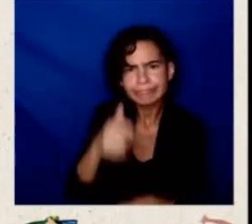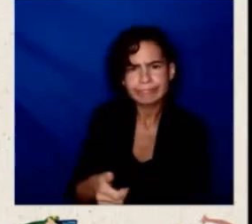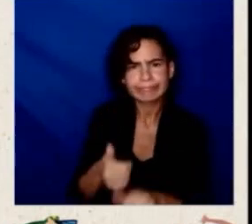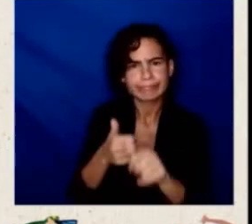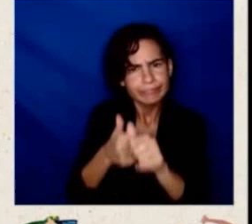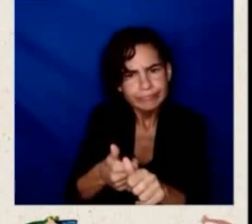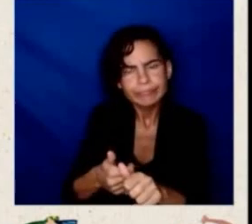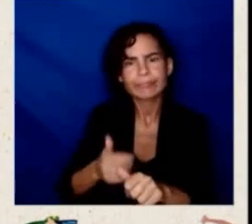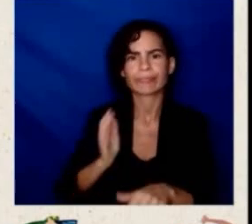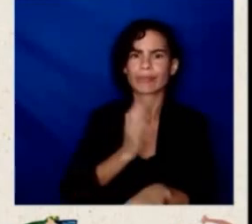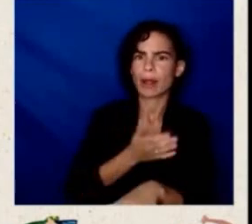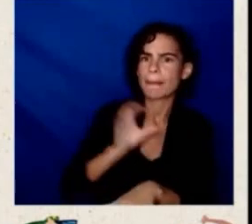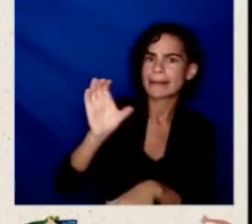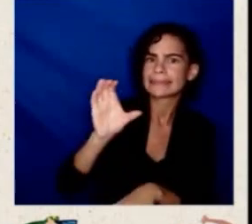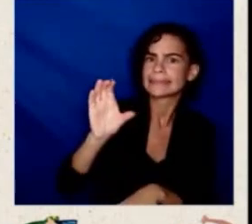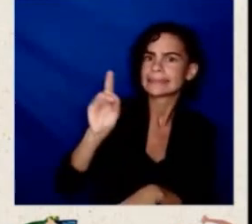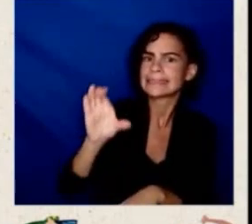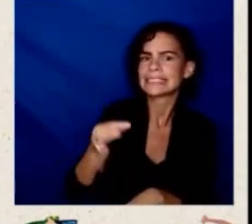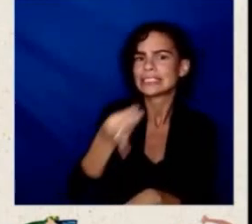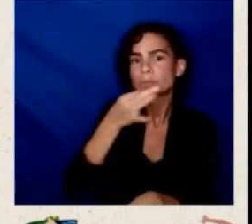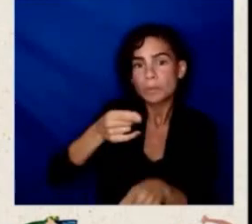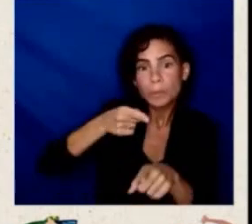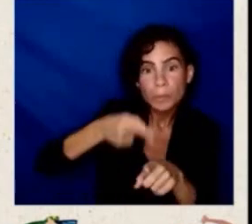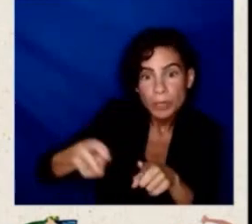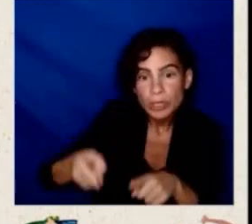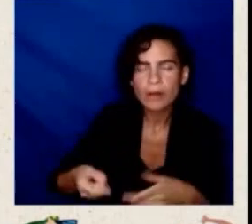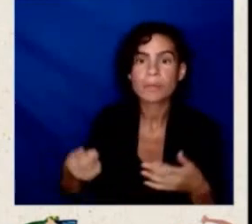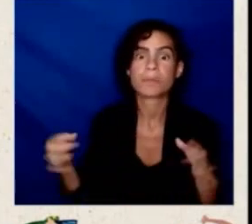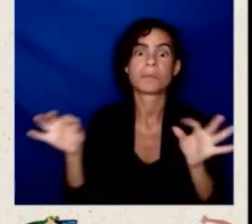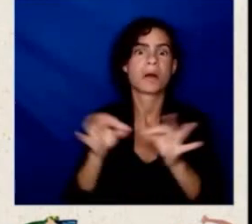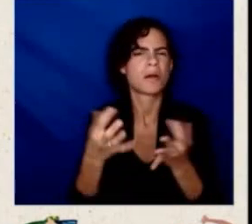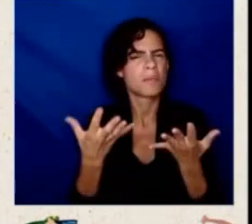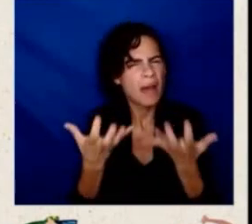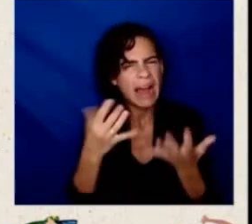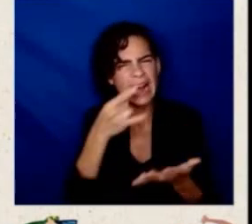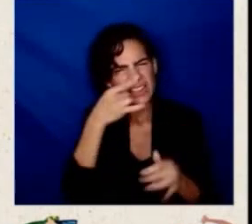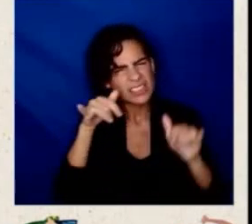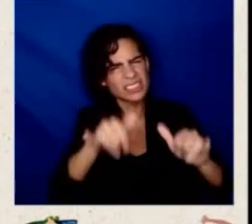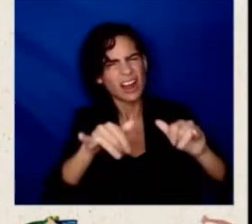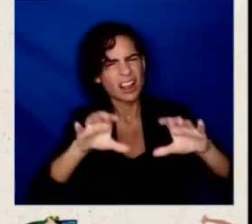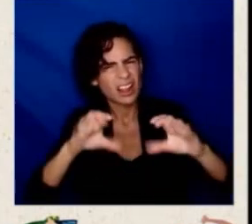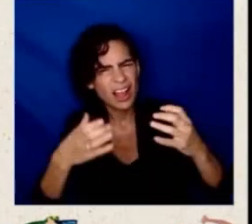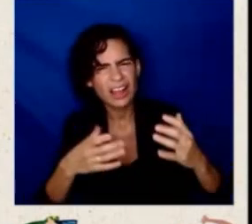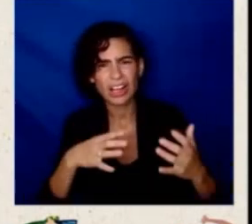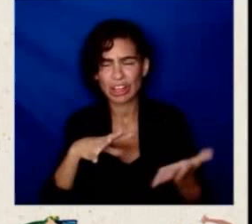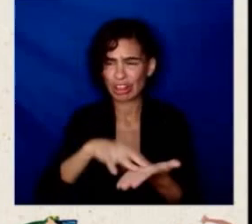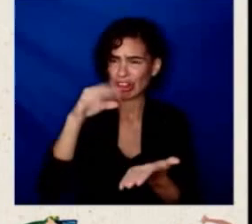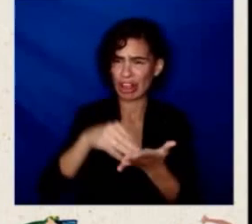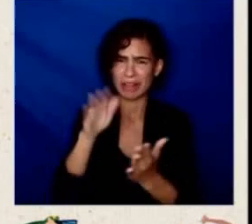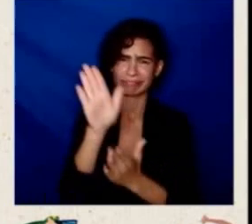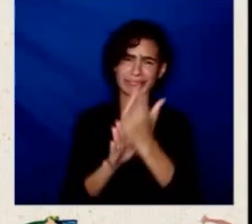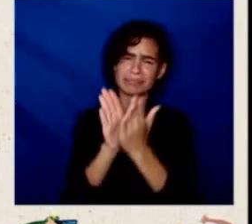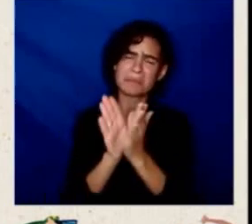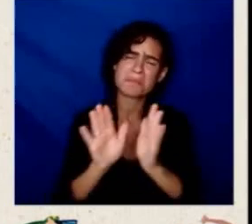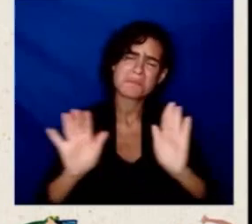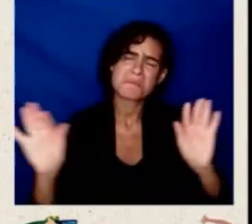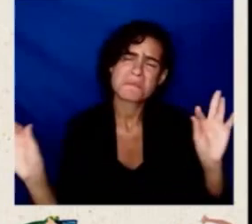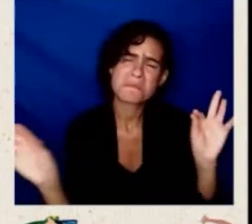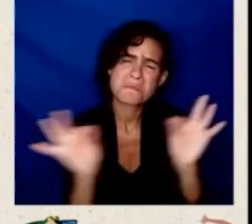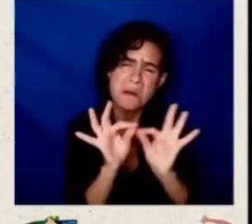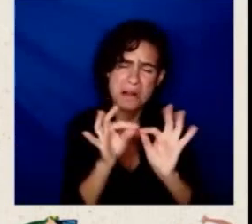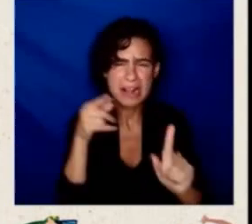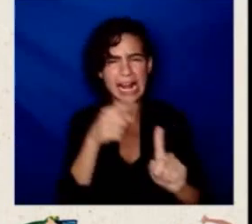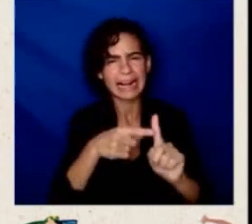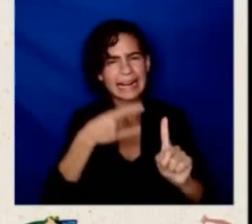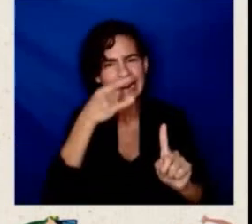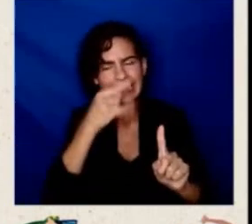children in the classroom. Because as you know, Kelly, in-person learning is our best tool to fight the inequities that exist in our system. So keep